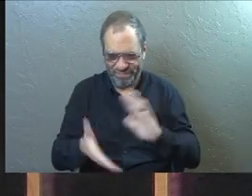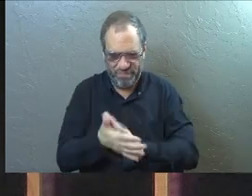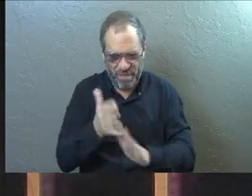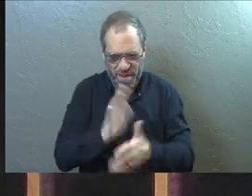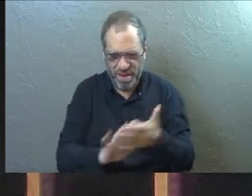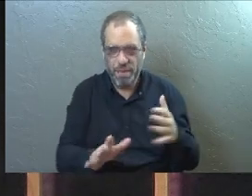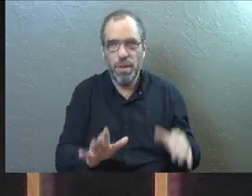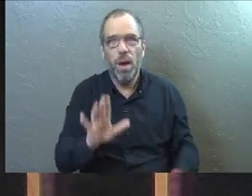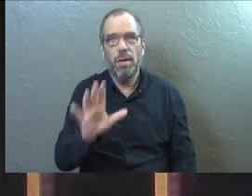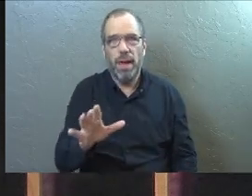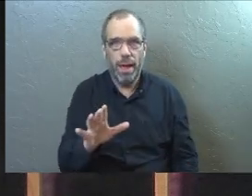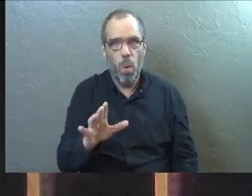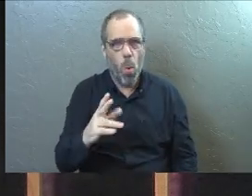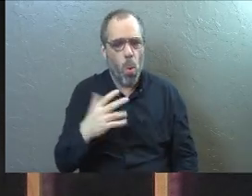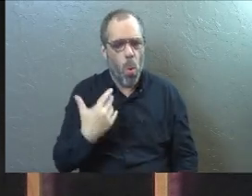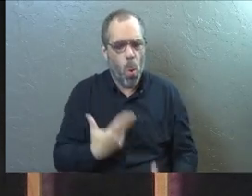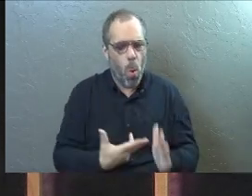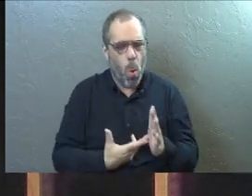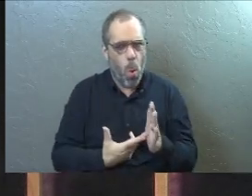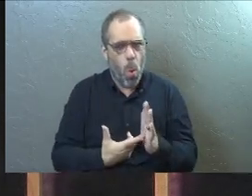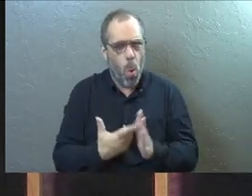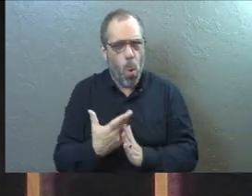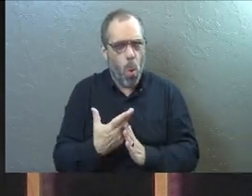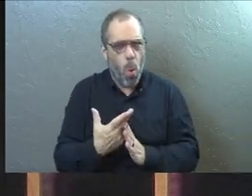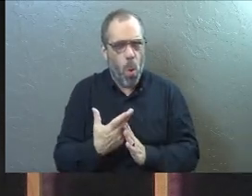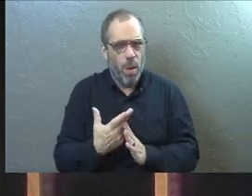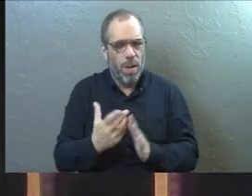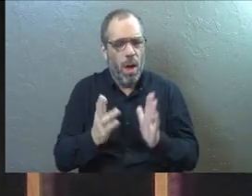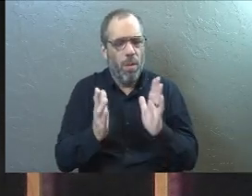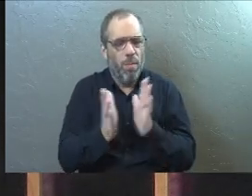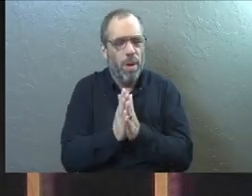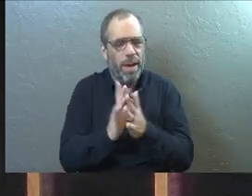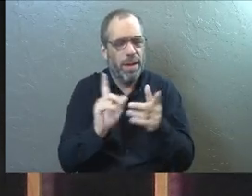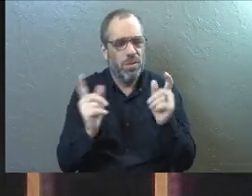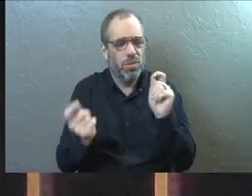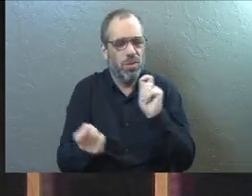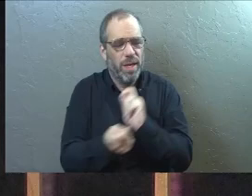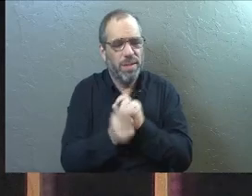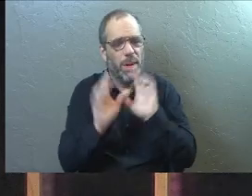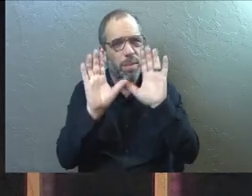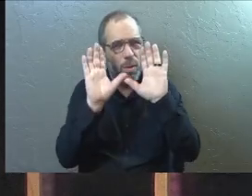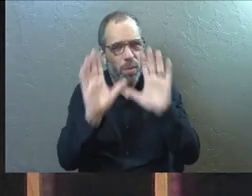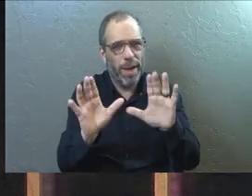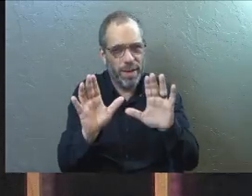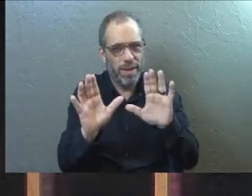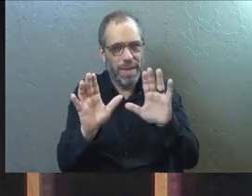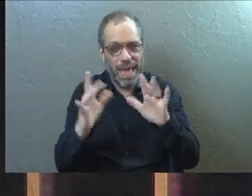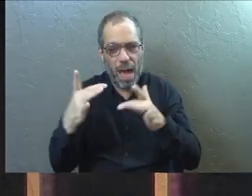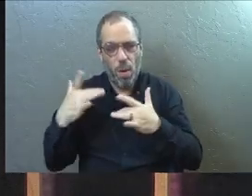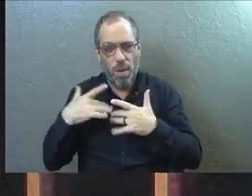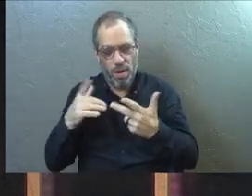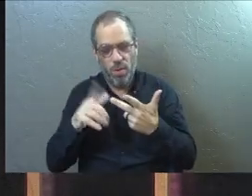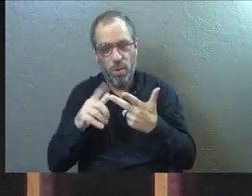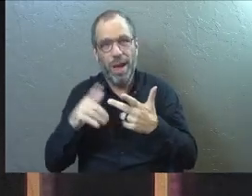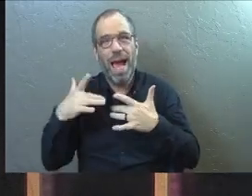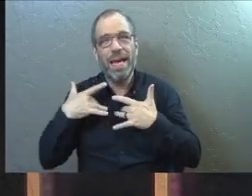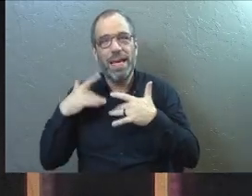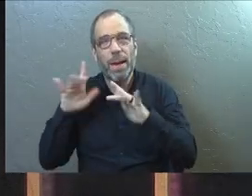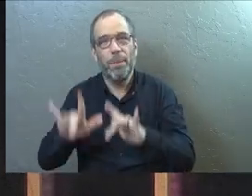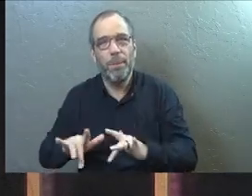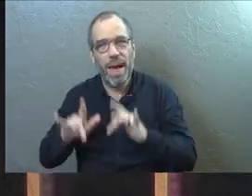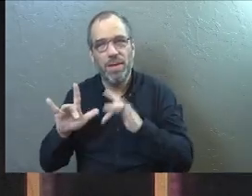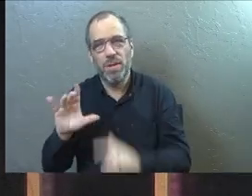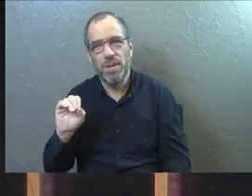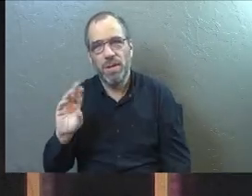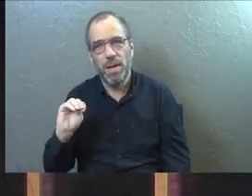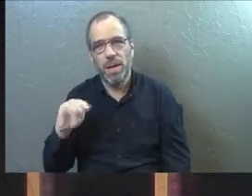Okay, it's a lot of truth. Pray it changes us. But let's end on the compassion of Jesus. Because